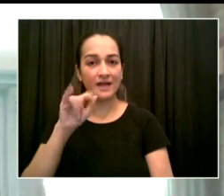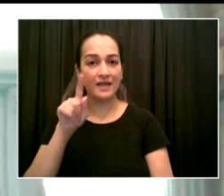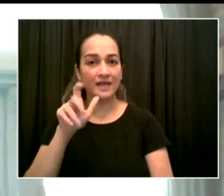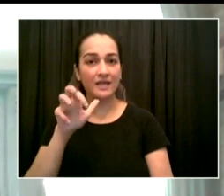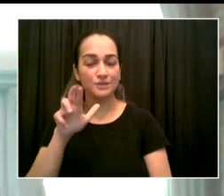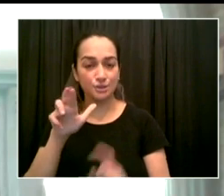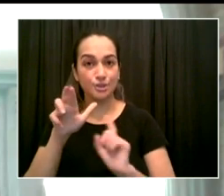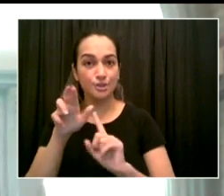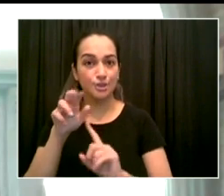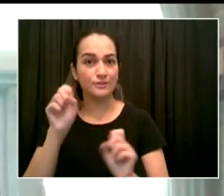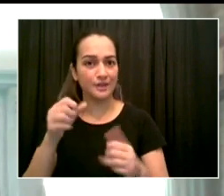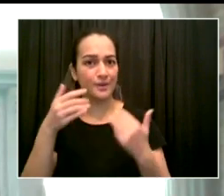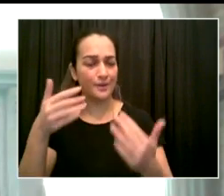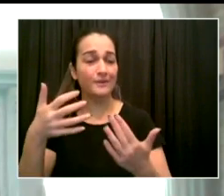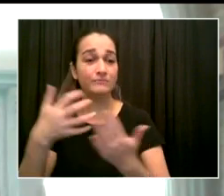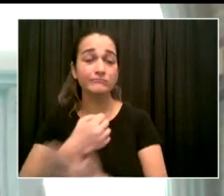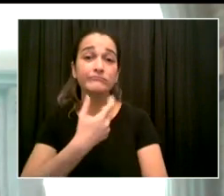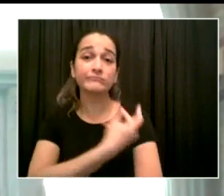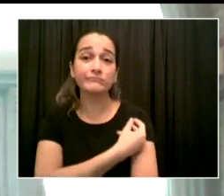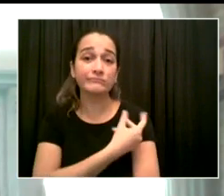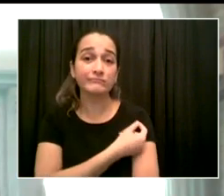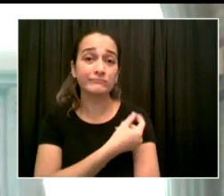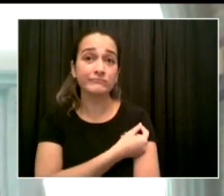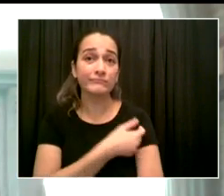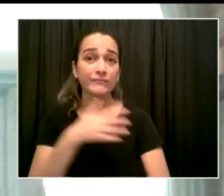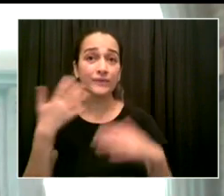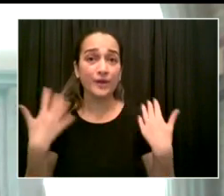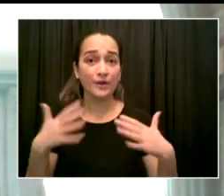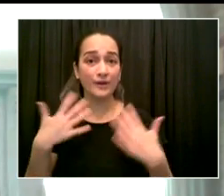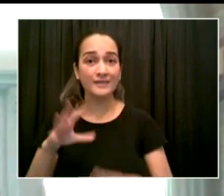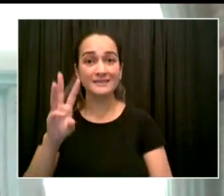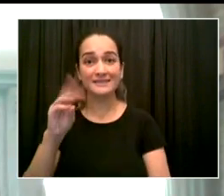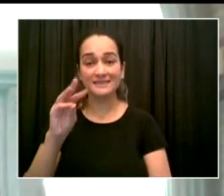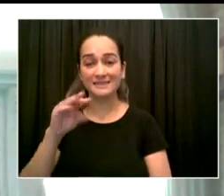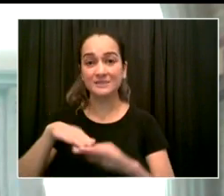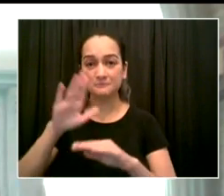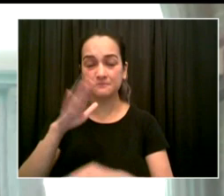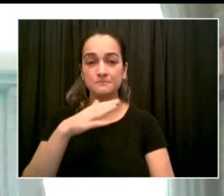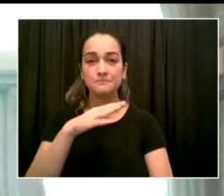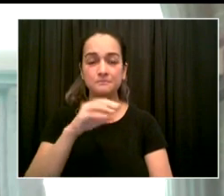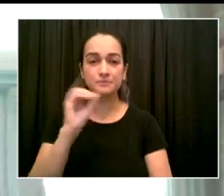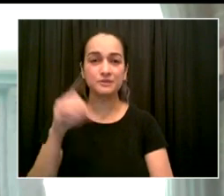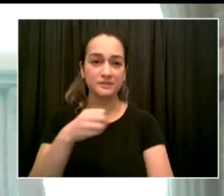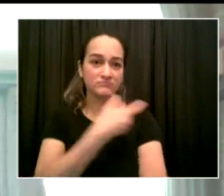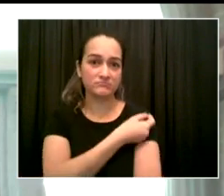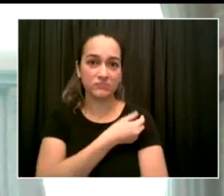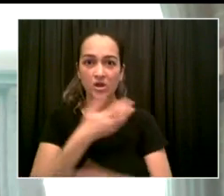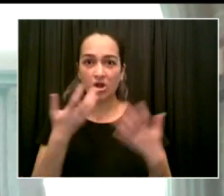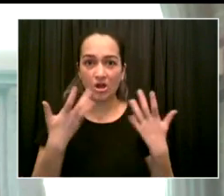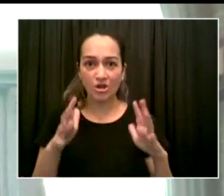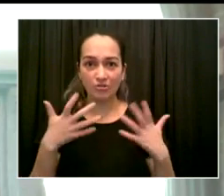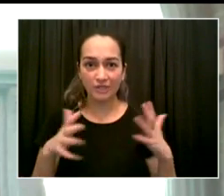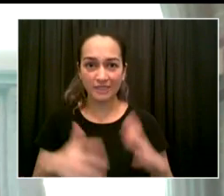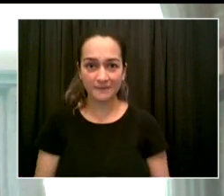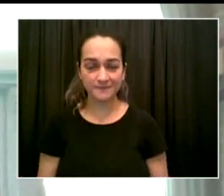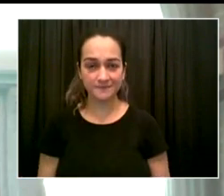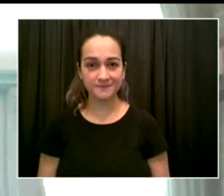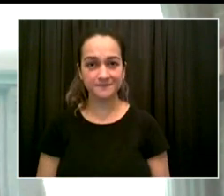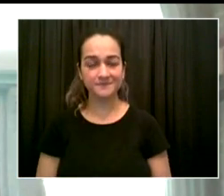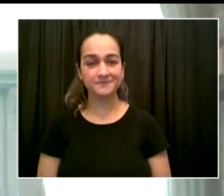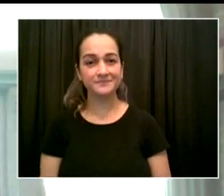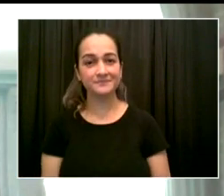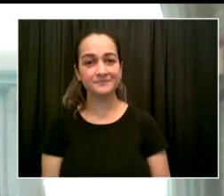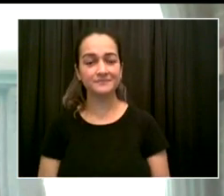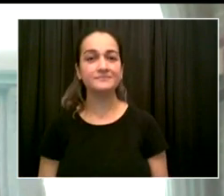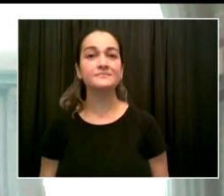with required health screenings for anyone entering a DOE building. We are asking families to fill out these screenings and perform temperature